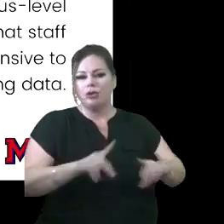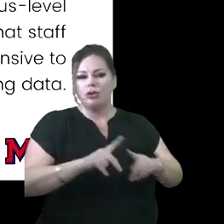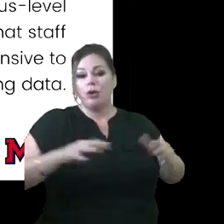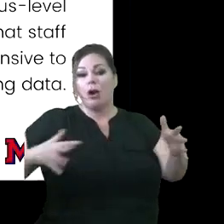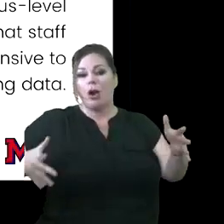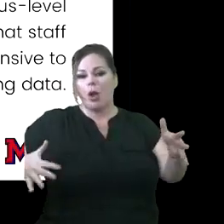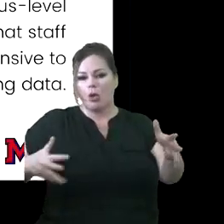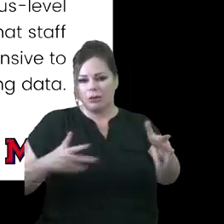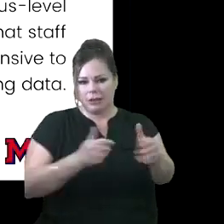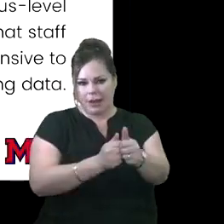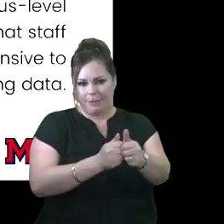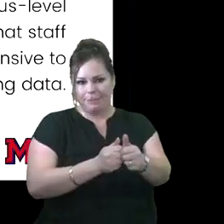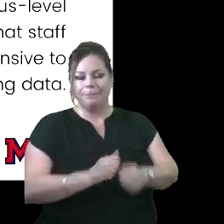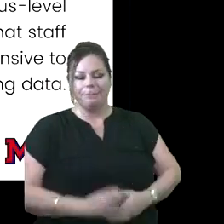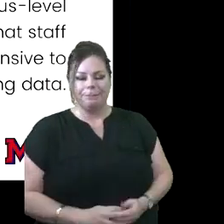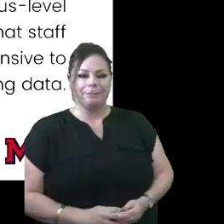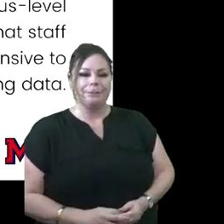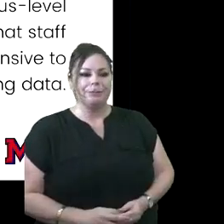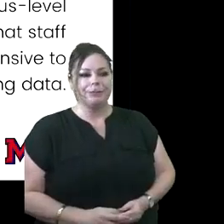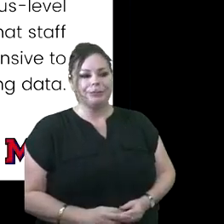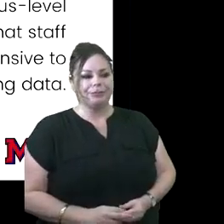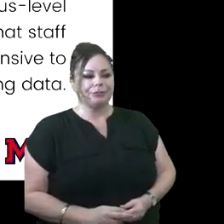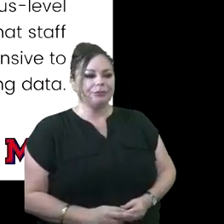close learning gaps.